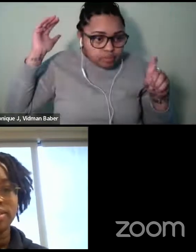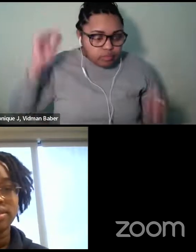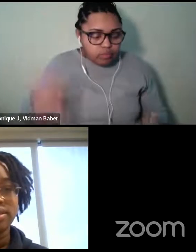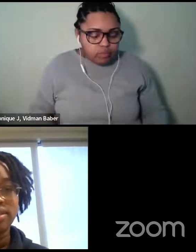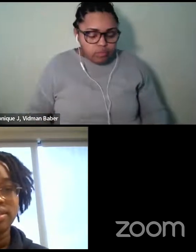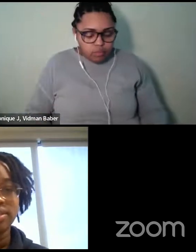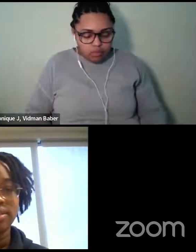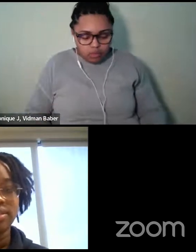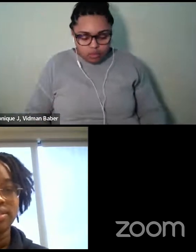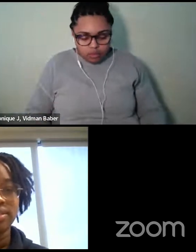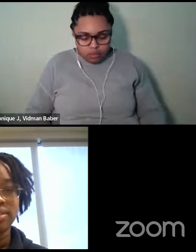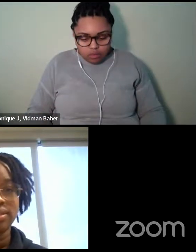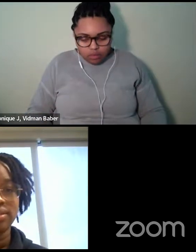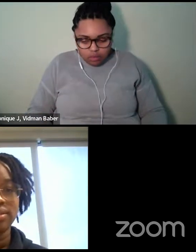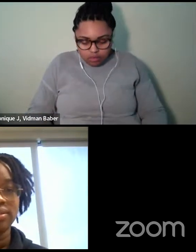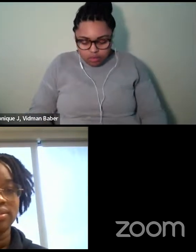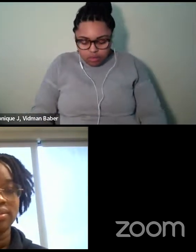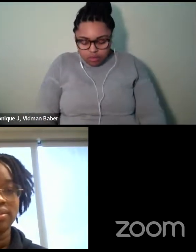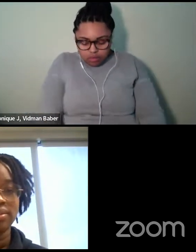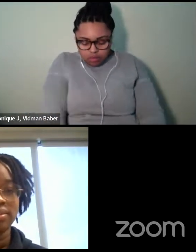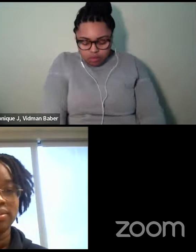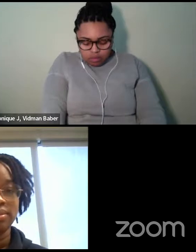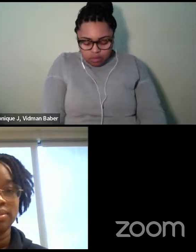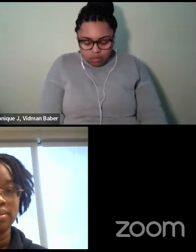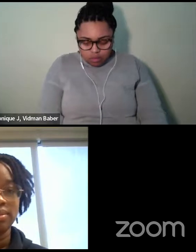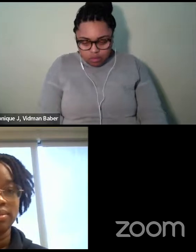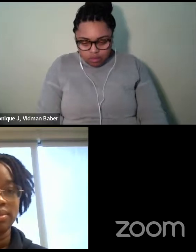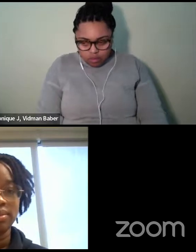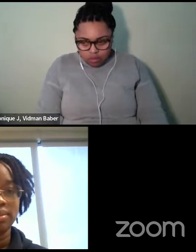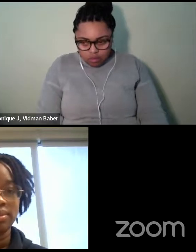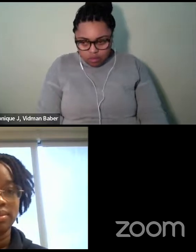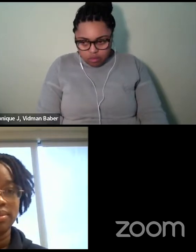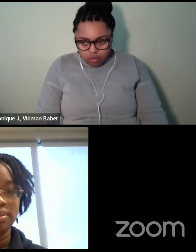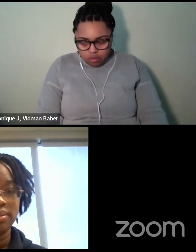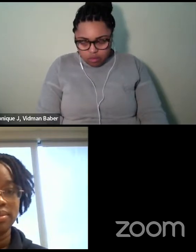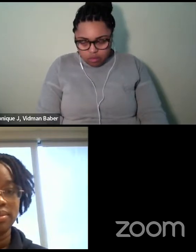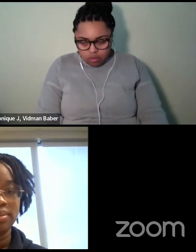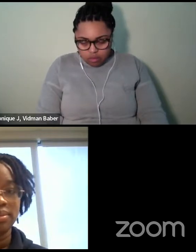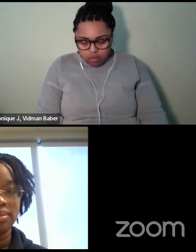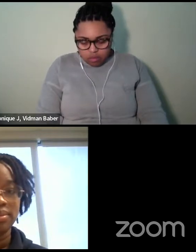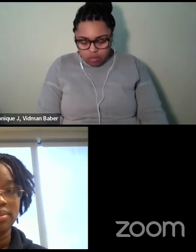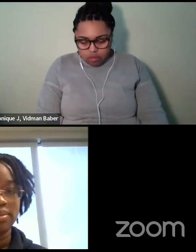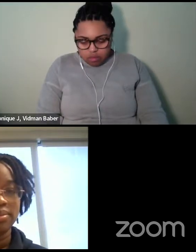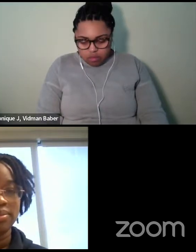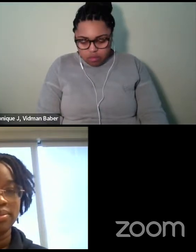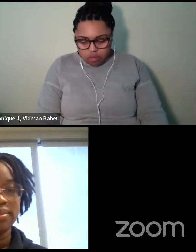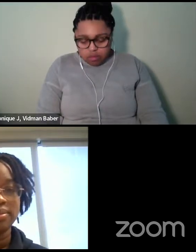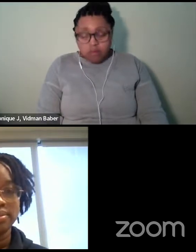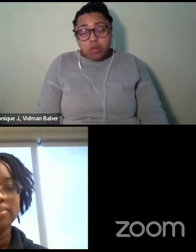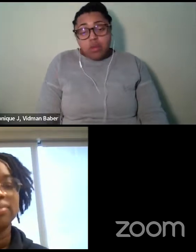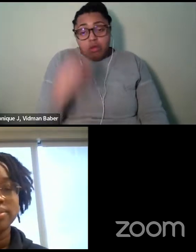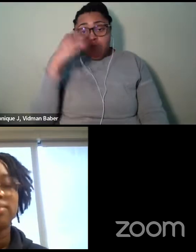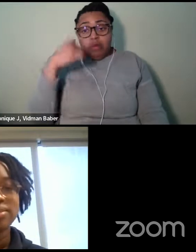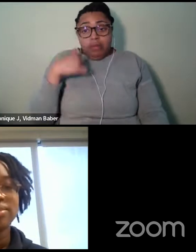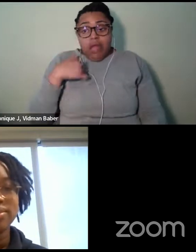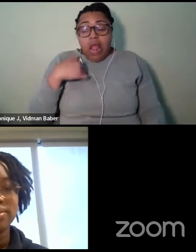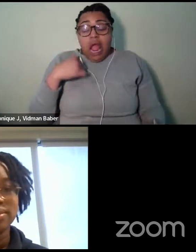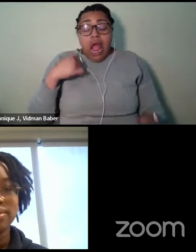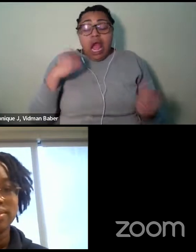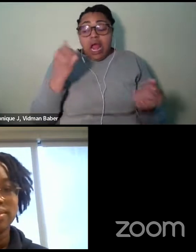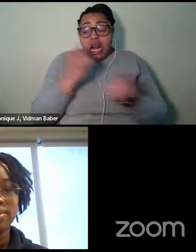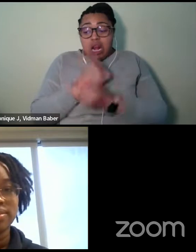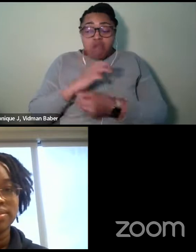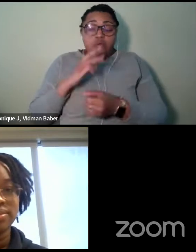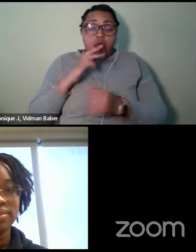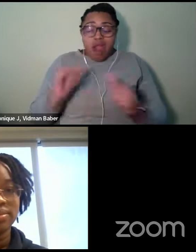well, I mean, for me, it's only, only in that I love water and have been, you know, kind of lived around